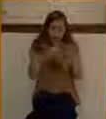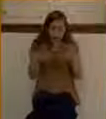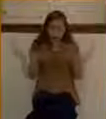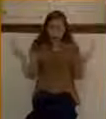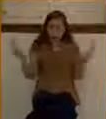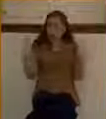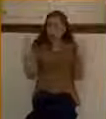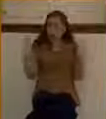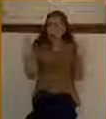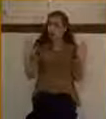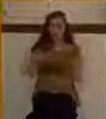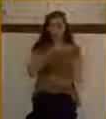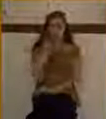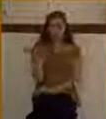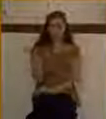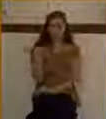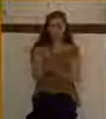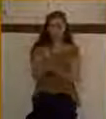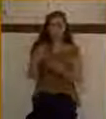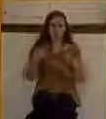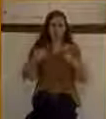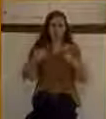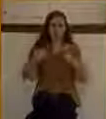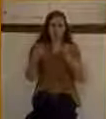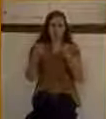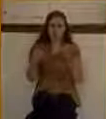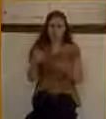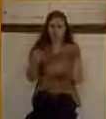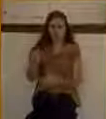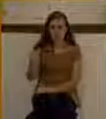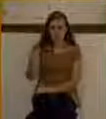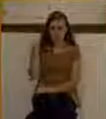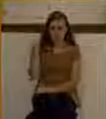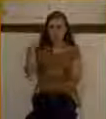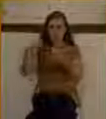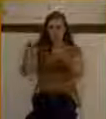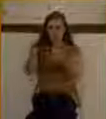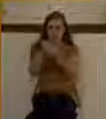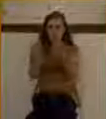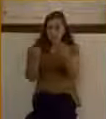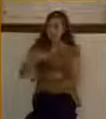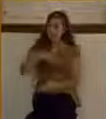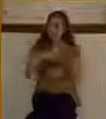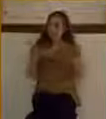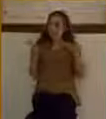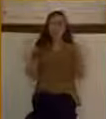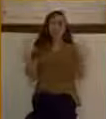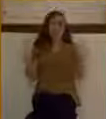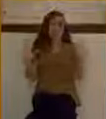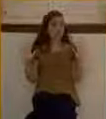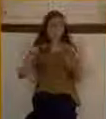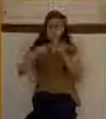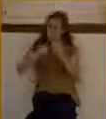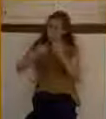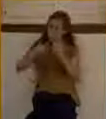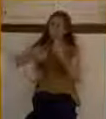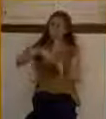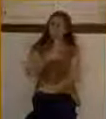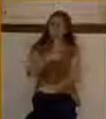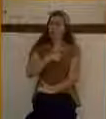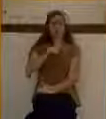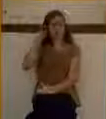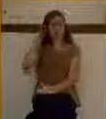ruler wouldn't do. He wouldn't leave his business. He wouldn't sell his things. But we've done that. So therefore, would you